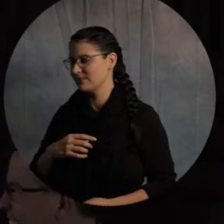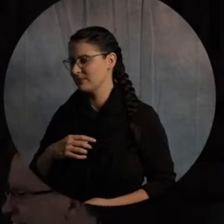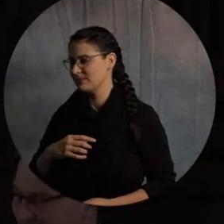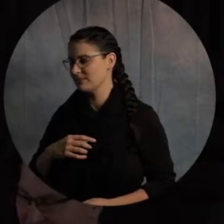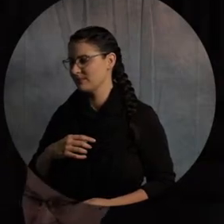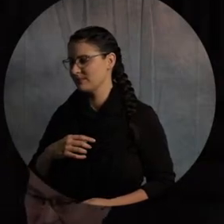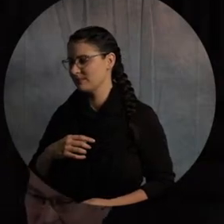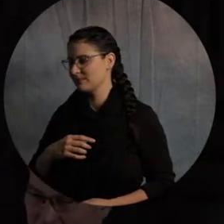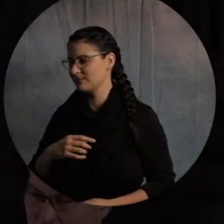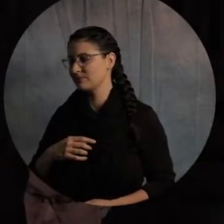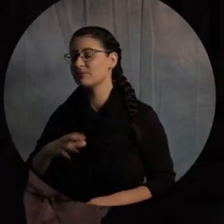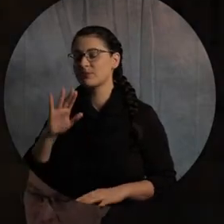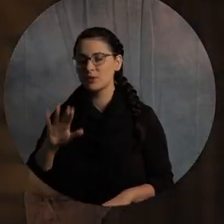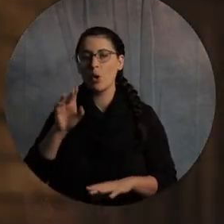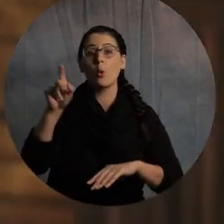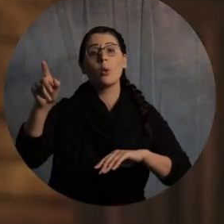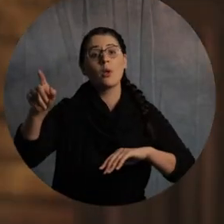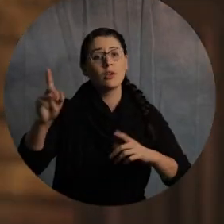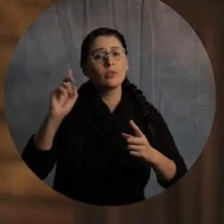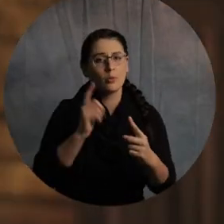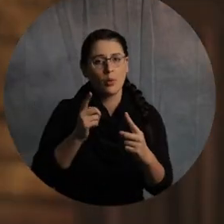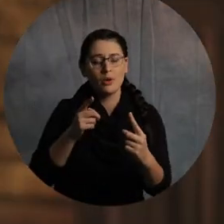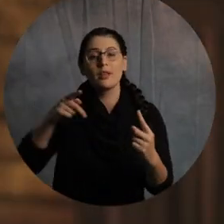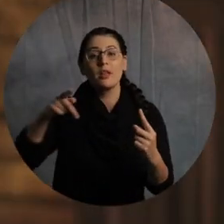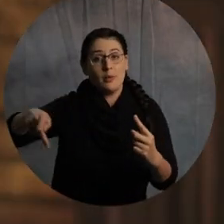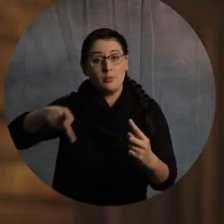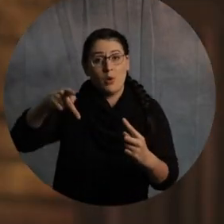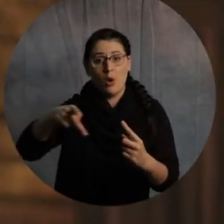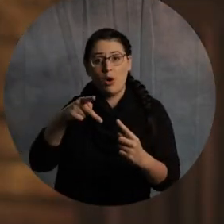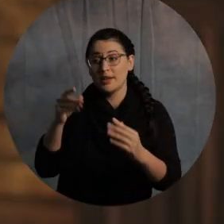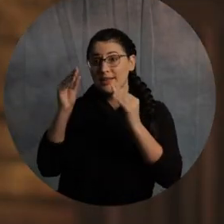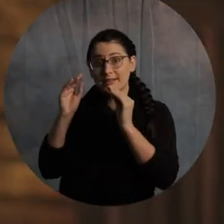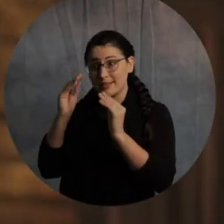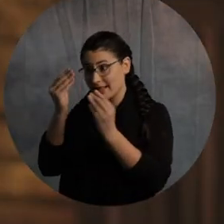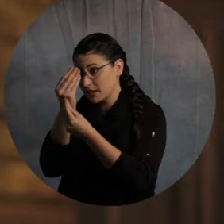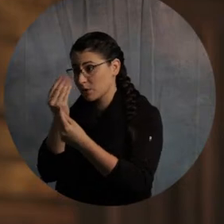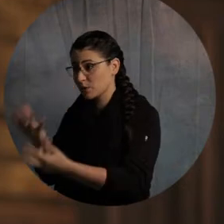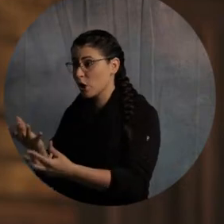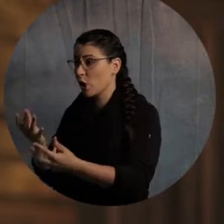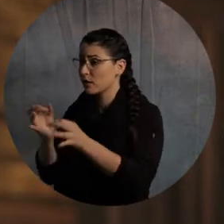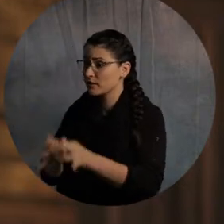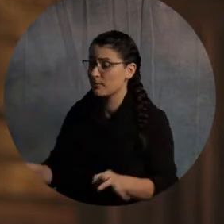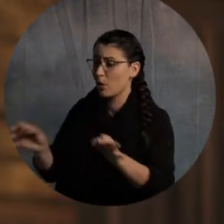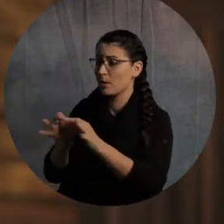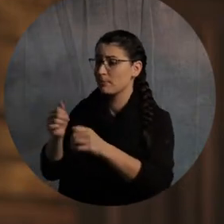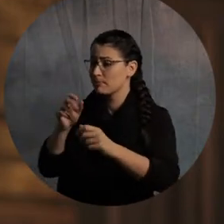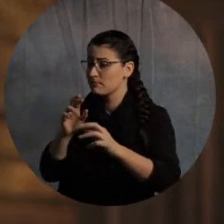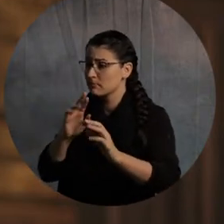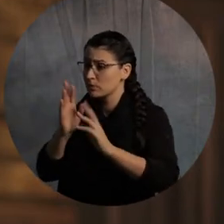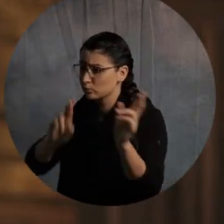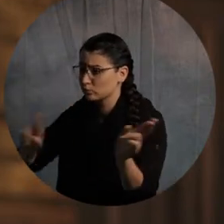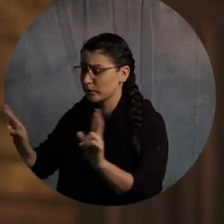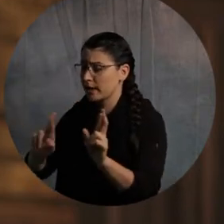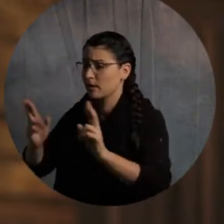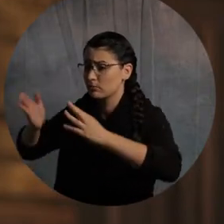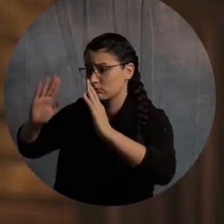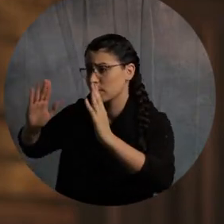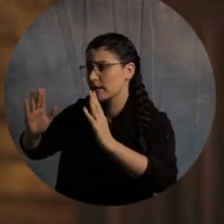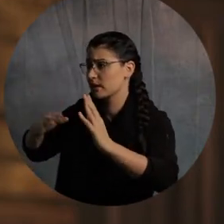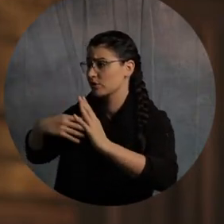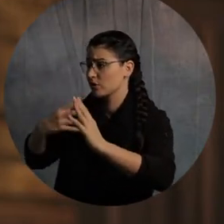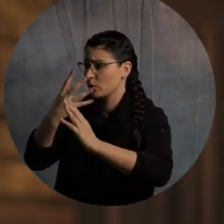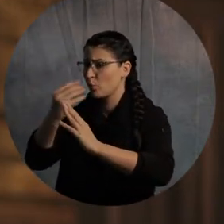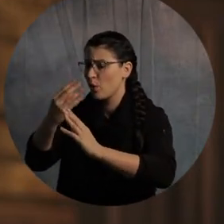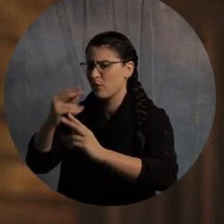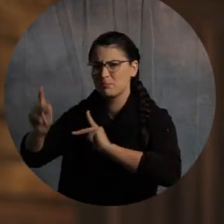to keep that from happening. He's charging them. So verse 31, therefore, be alert, remembering. So